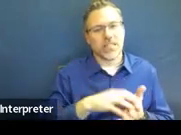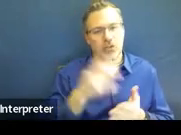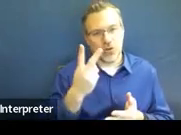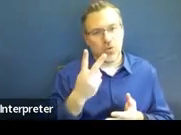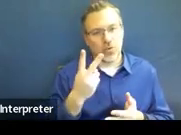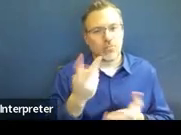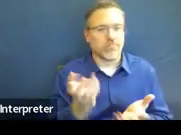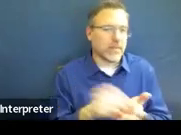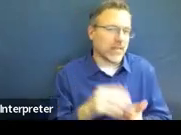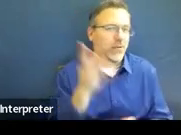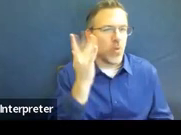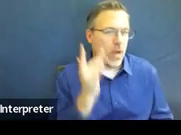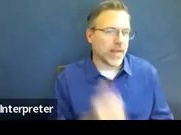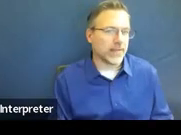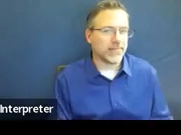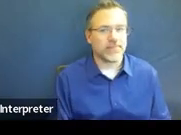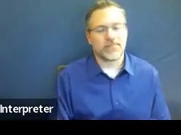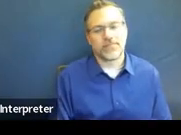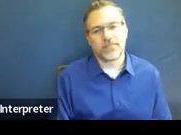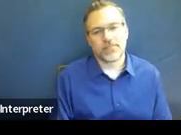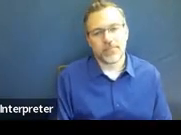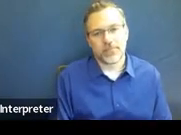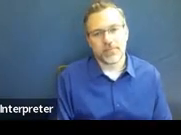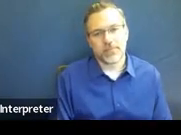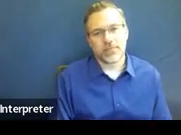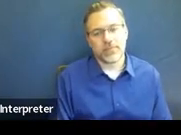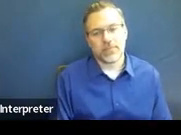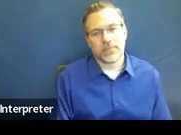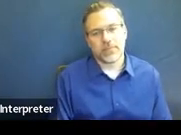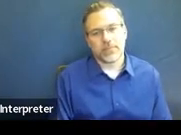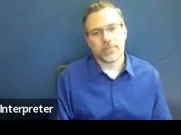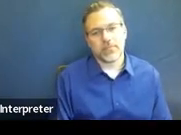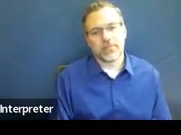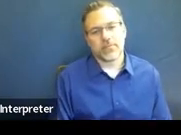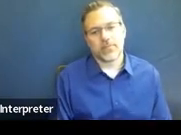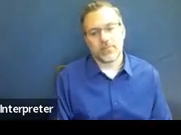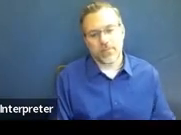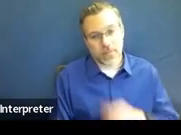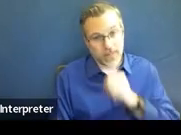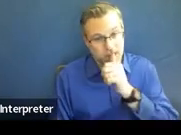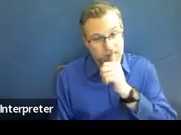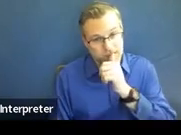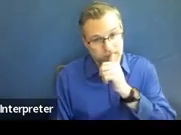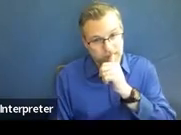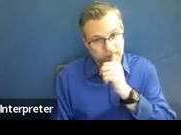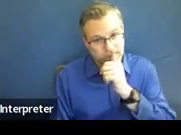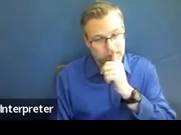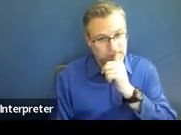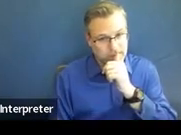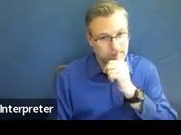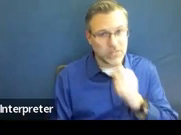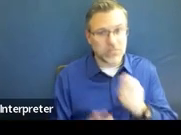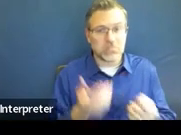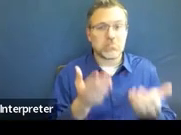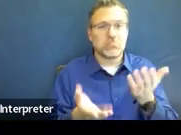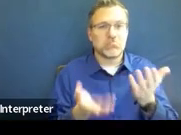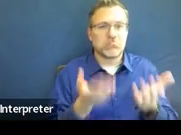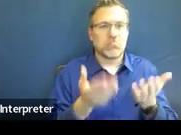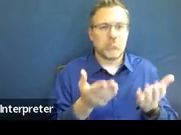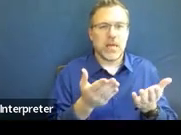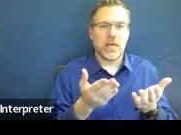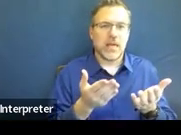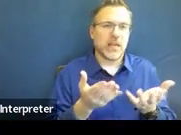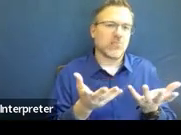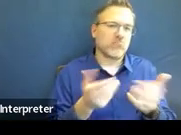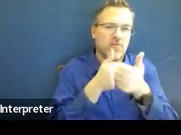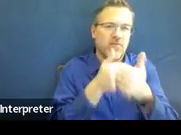determinations were made. So here's just a little template of how you may set up section two, remember